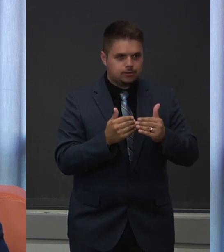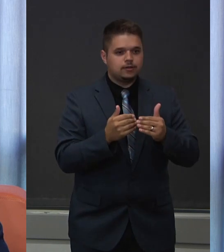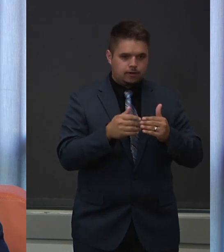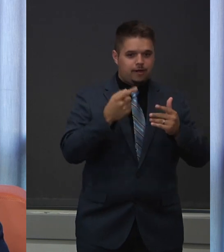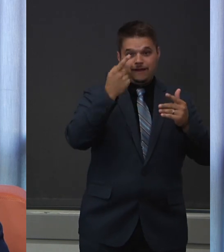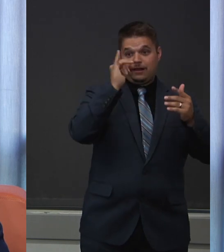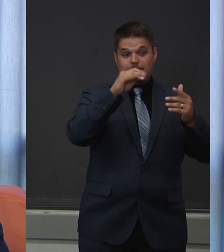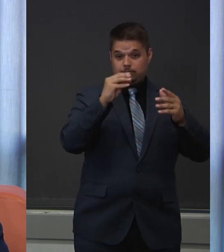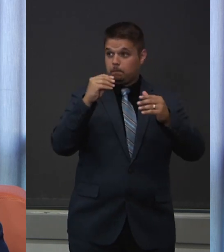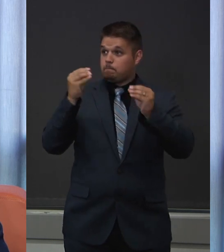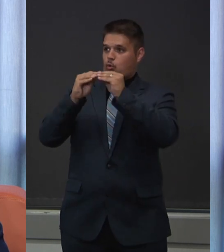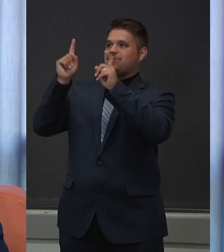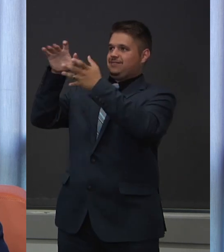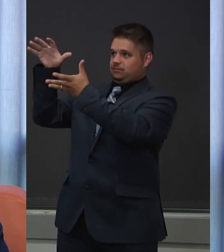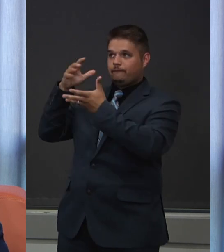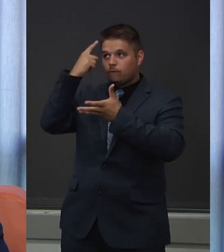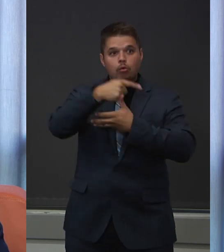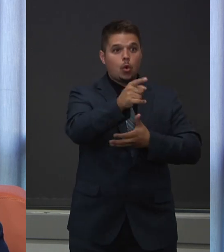communities.